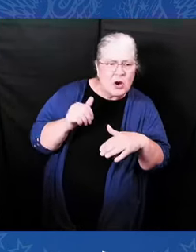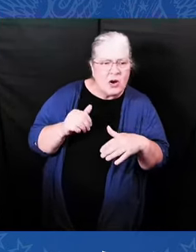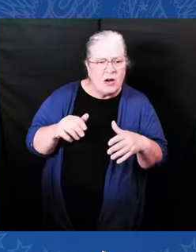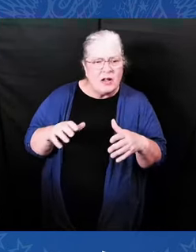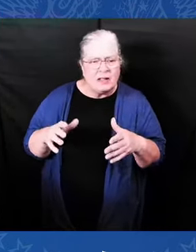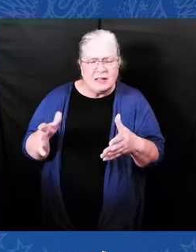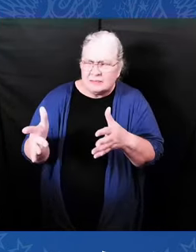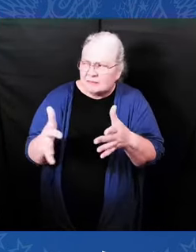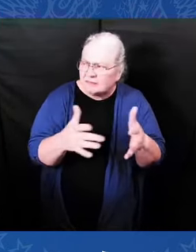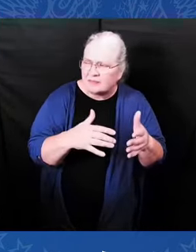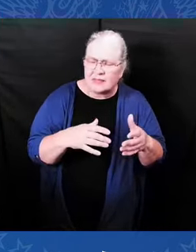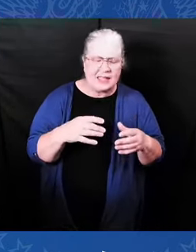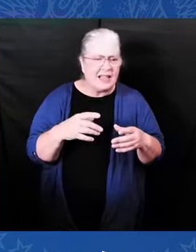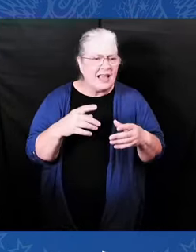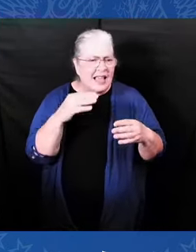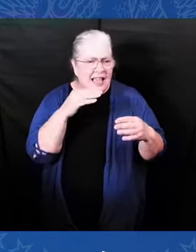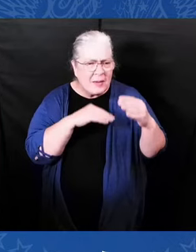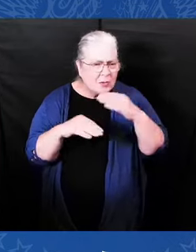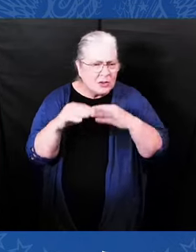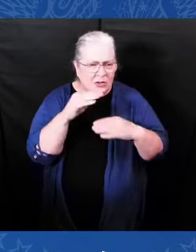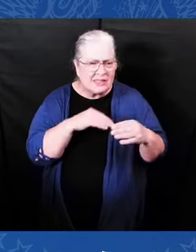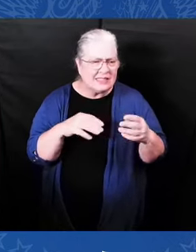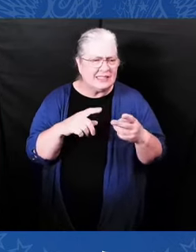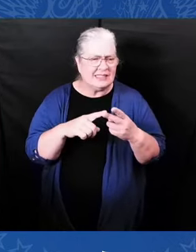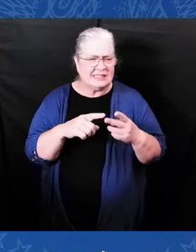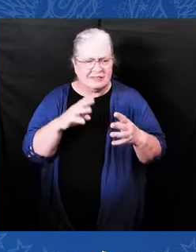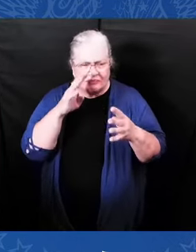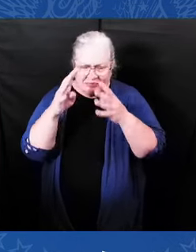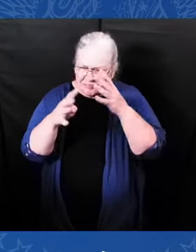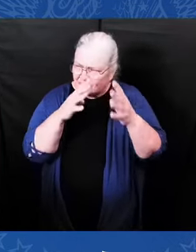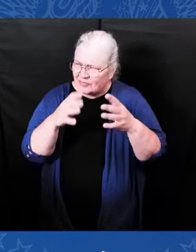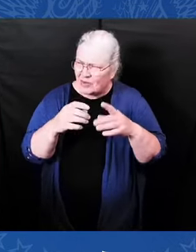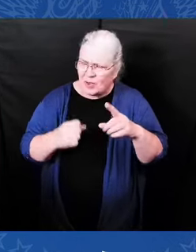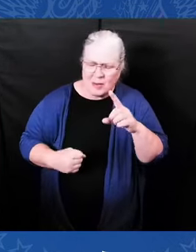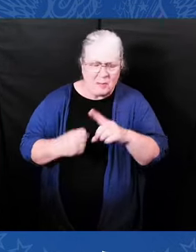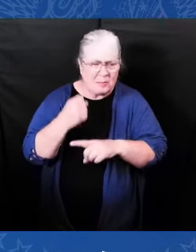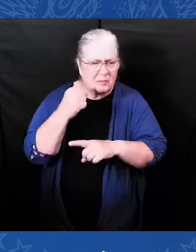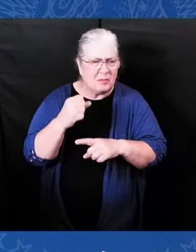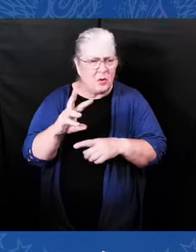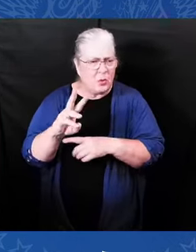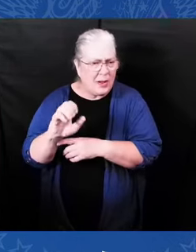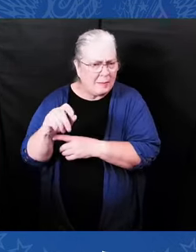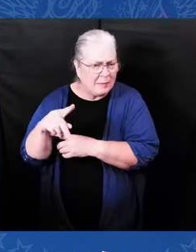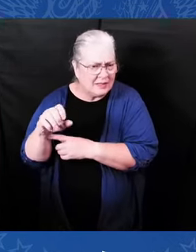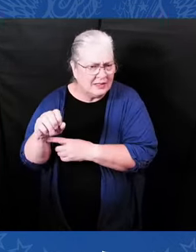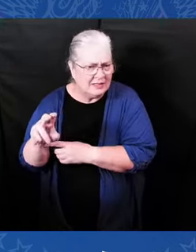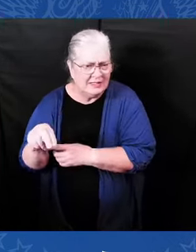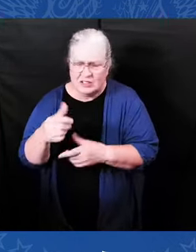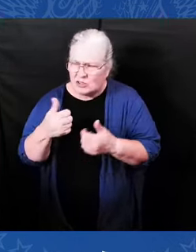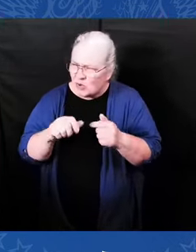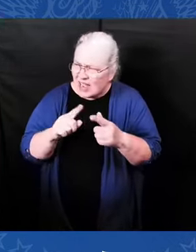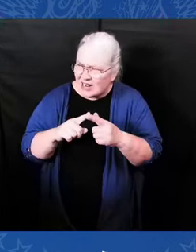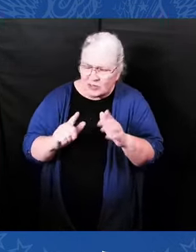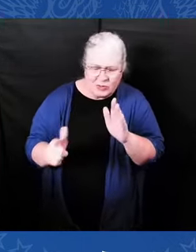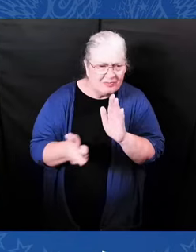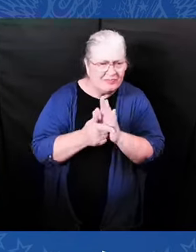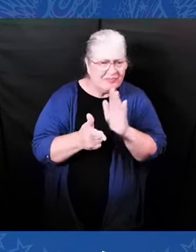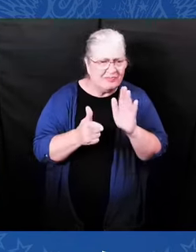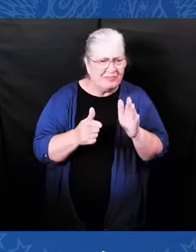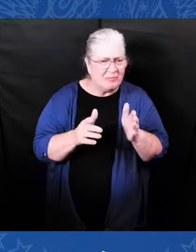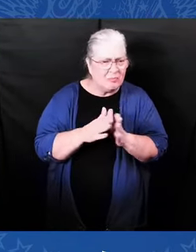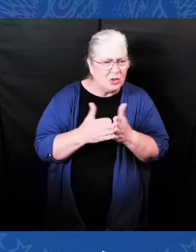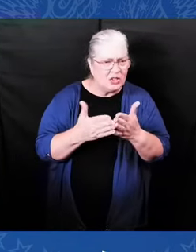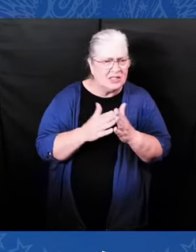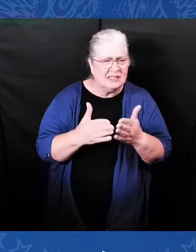guns out of schools. They want to keep books out of schools. And it does not stop there.